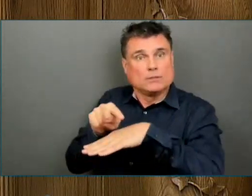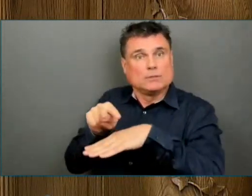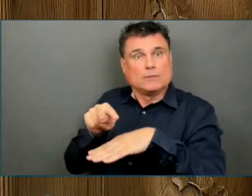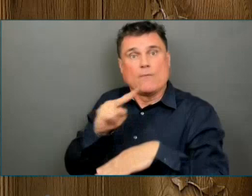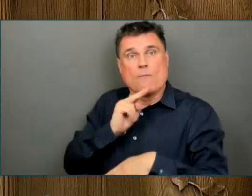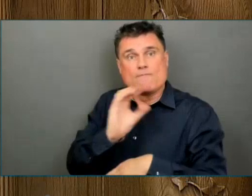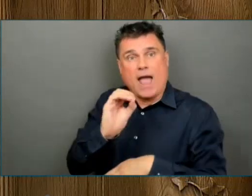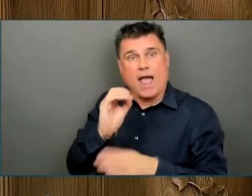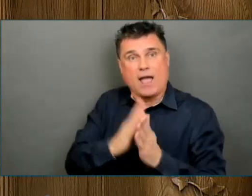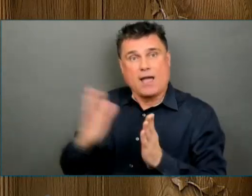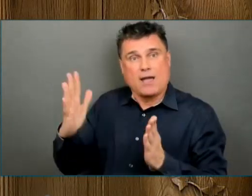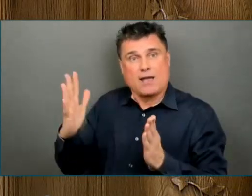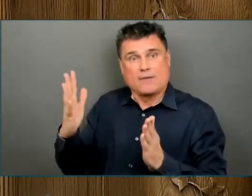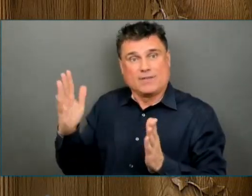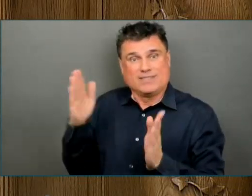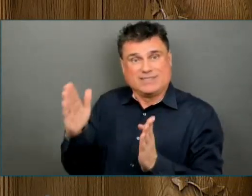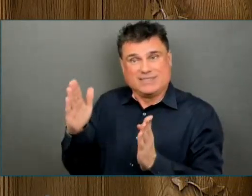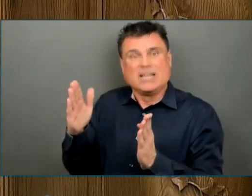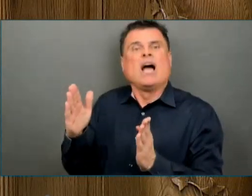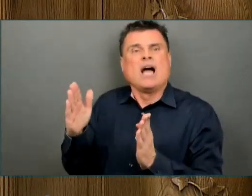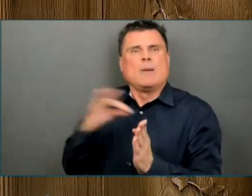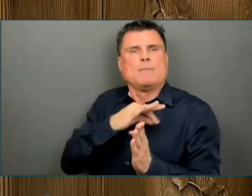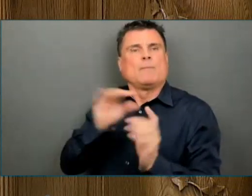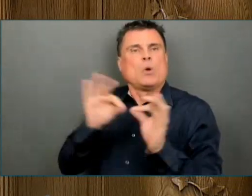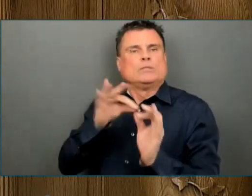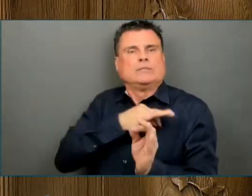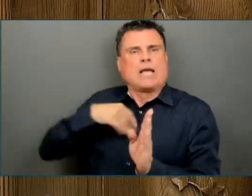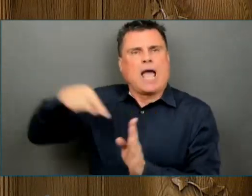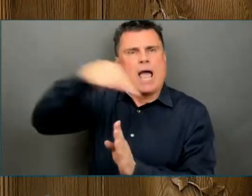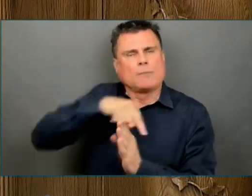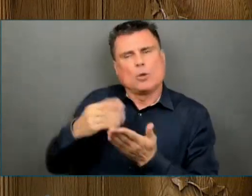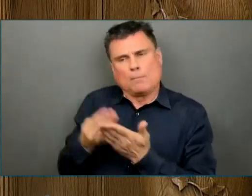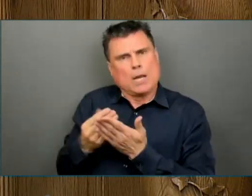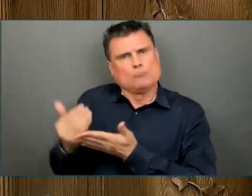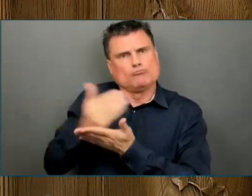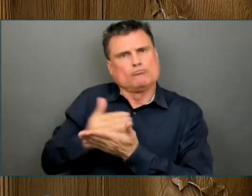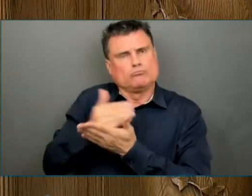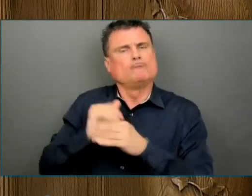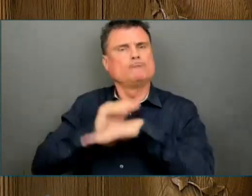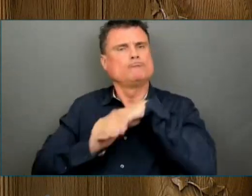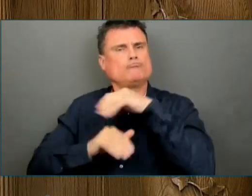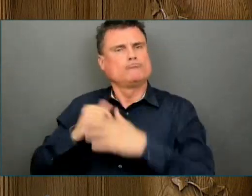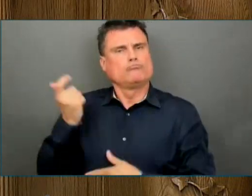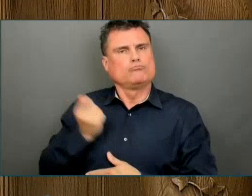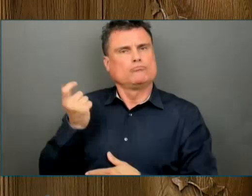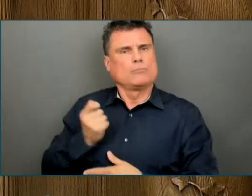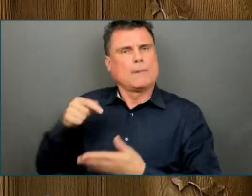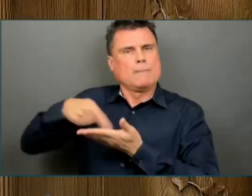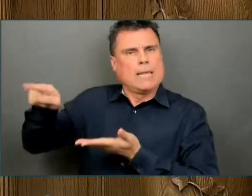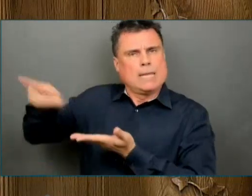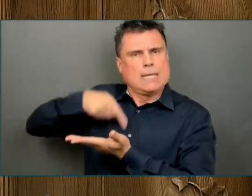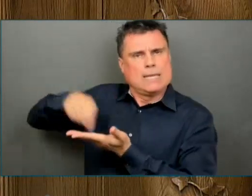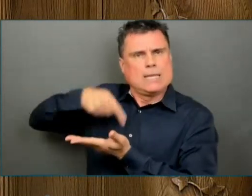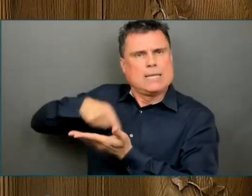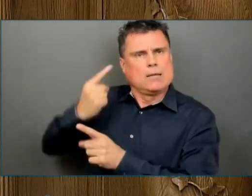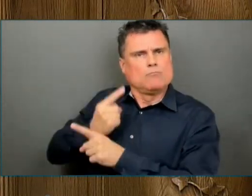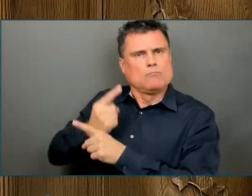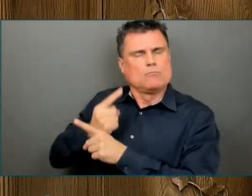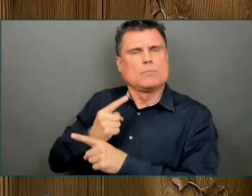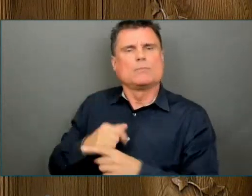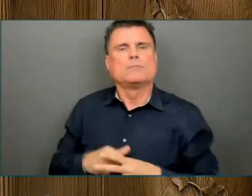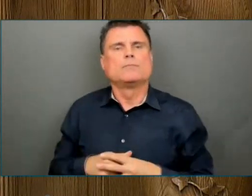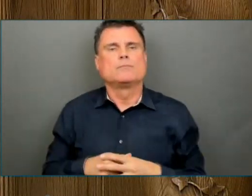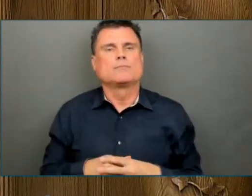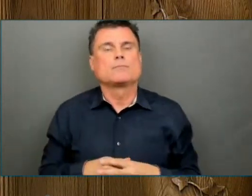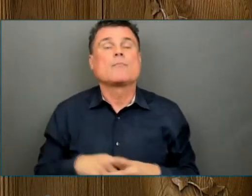Life becomes more affordable not just when costs go down, but also when incomes go up. In June,